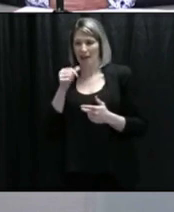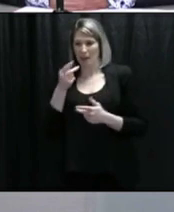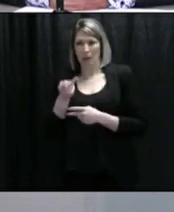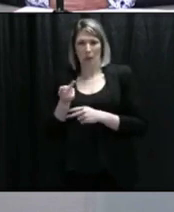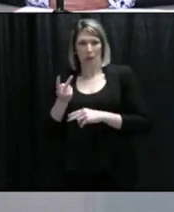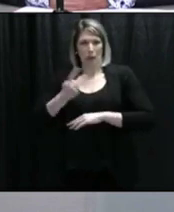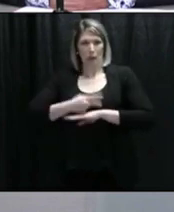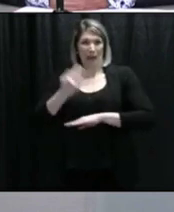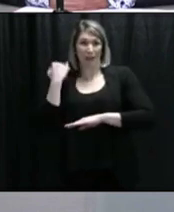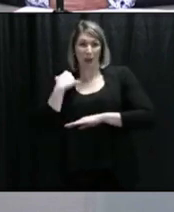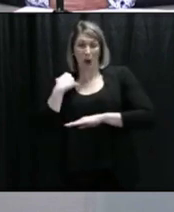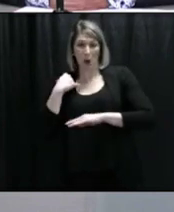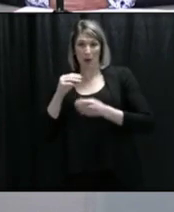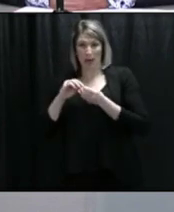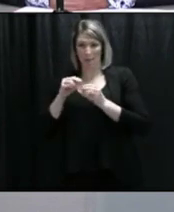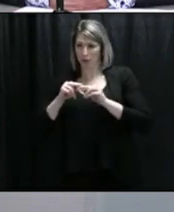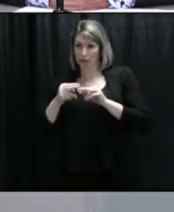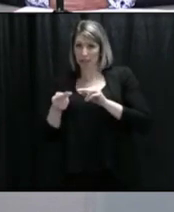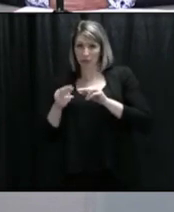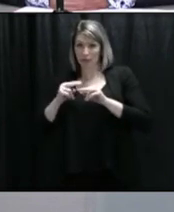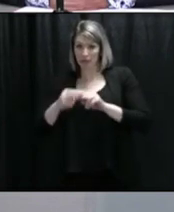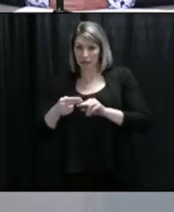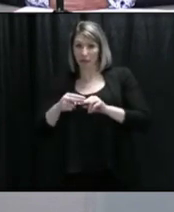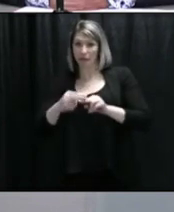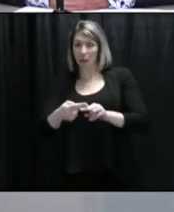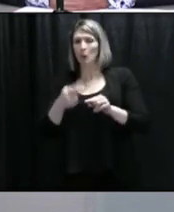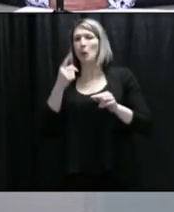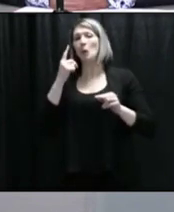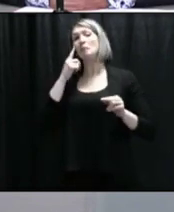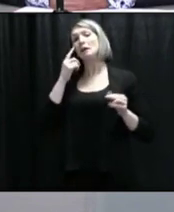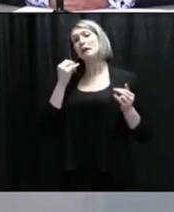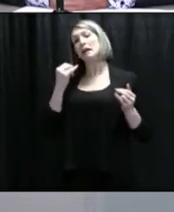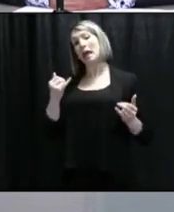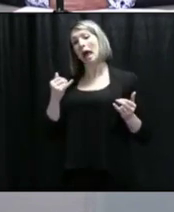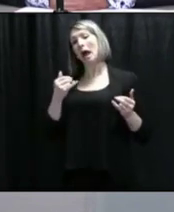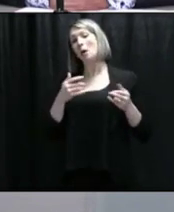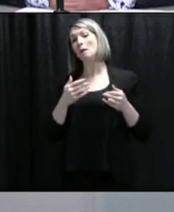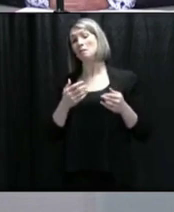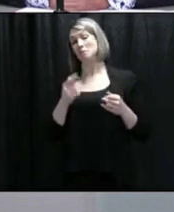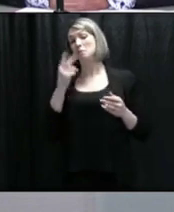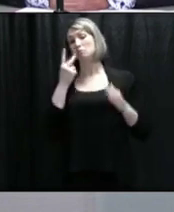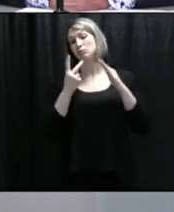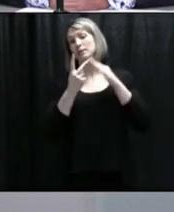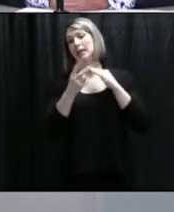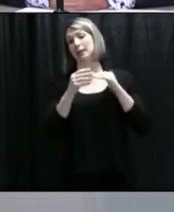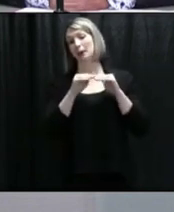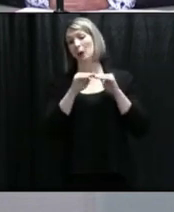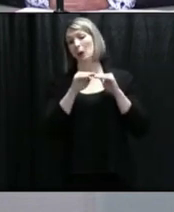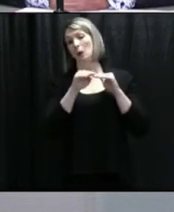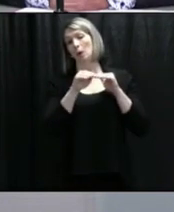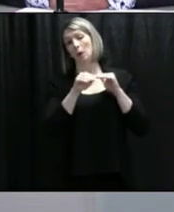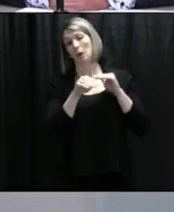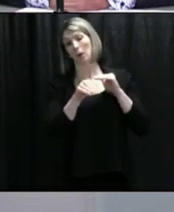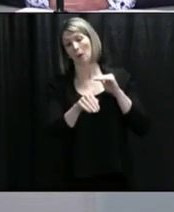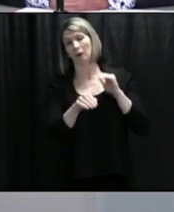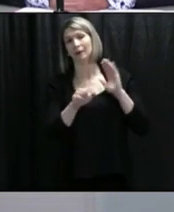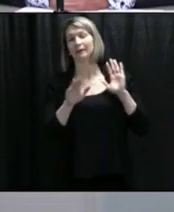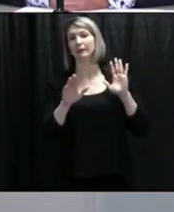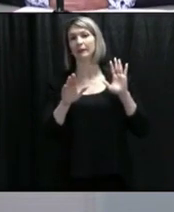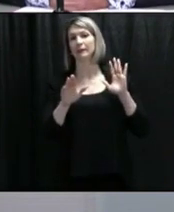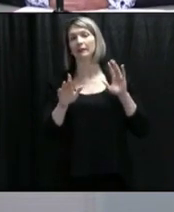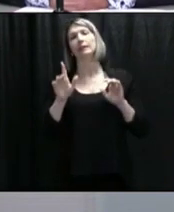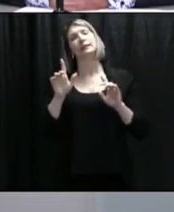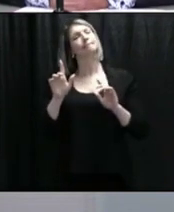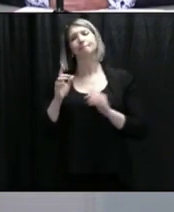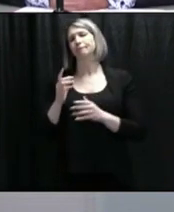32. Is this a good sign in your eyes of a downward trend despite it only being early? This is very early in the game and